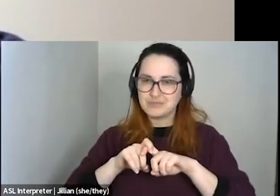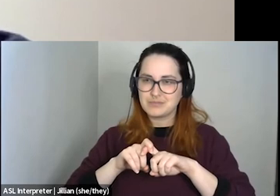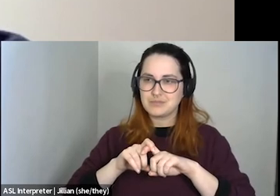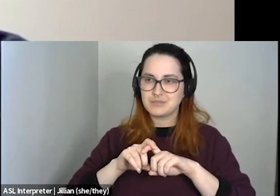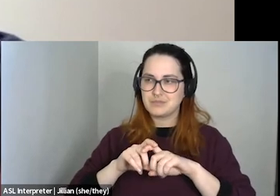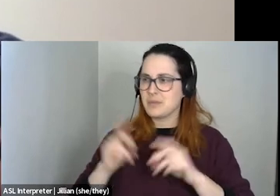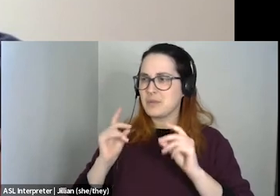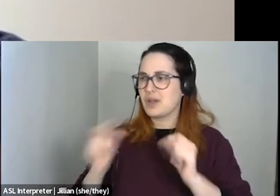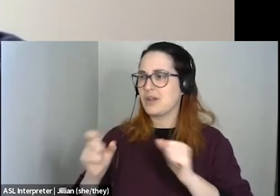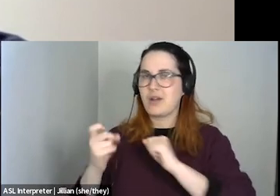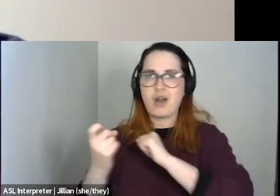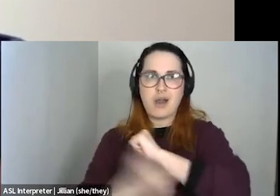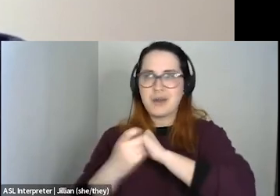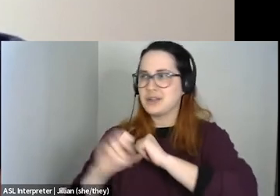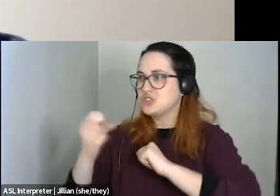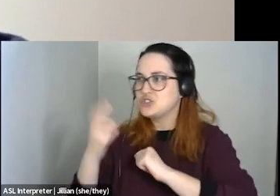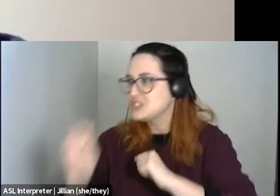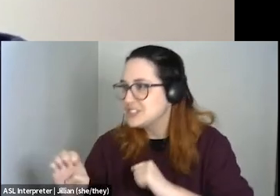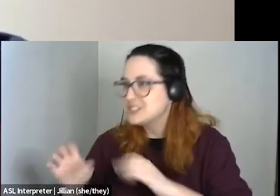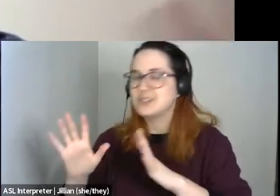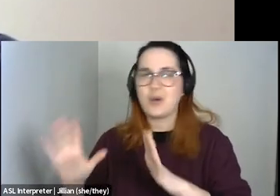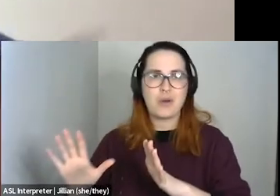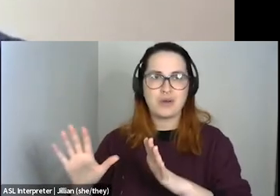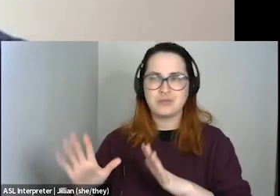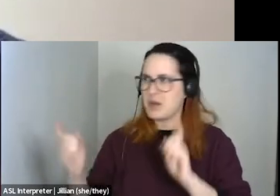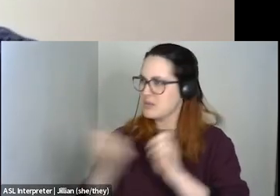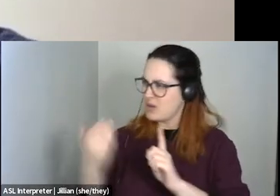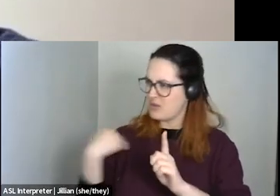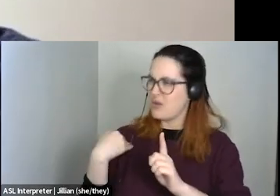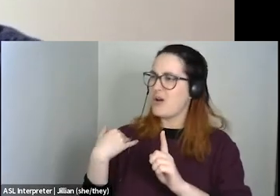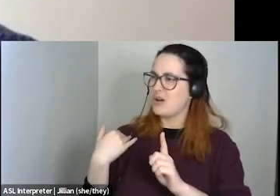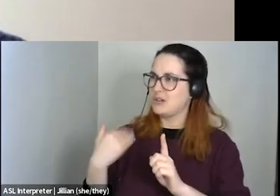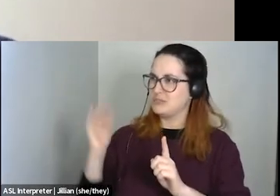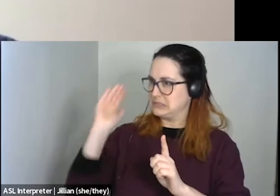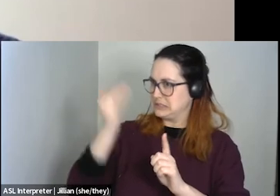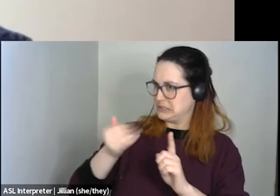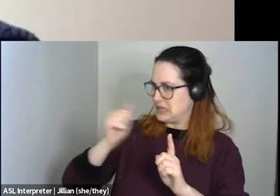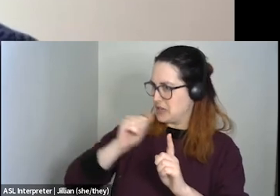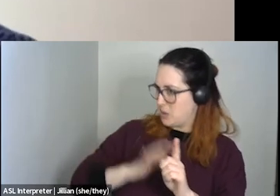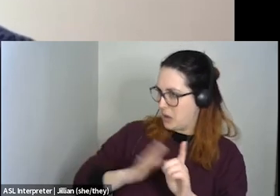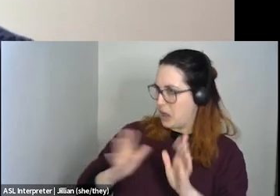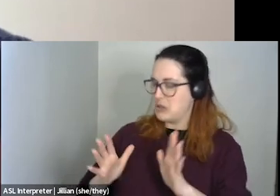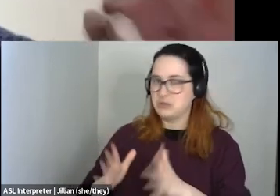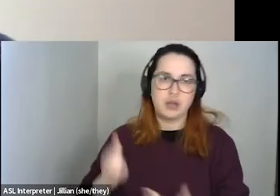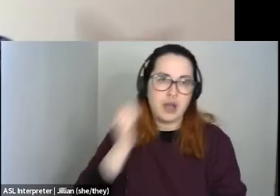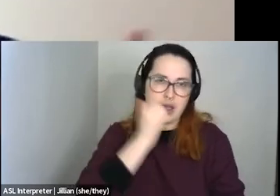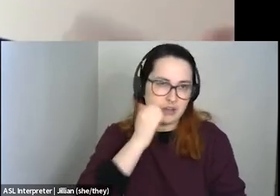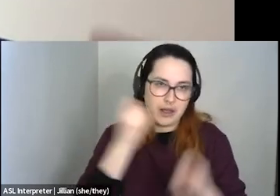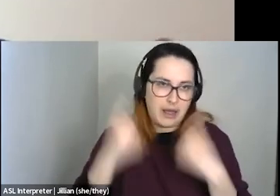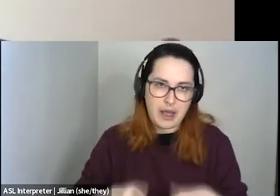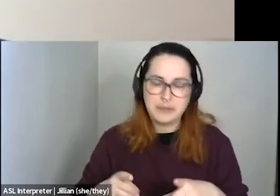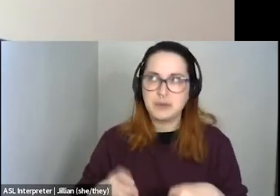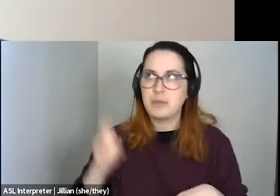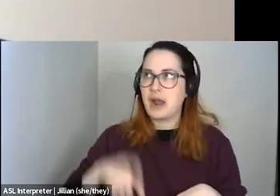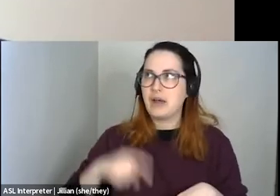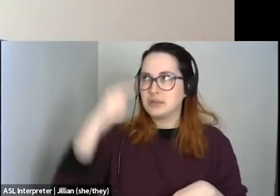that you think, you know, either based on the fact that you've met this person before or based on their physical appearance, which we do constantly day in and day out. And it's retraining